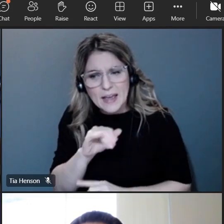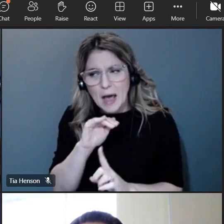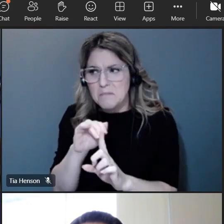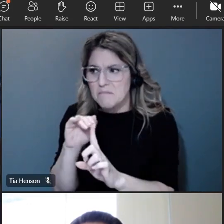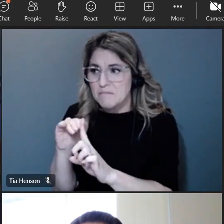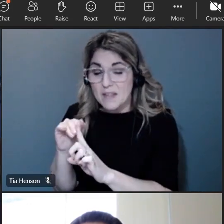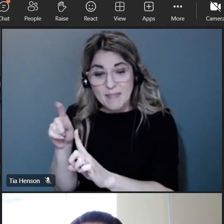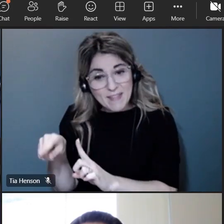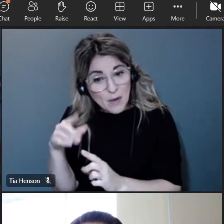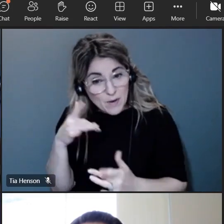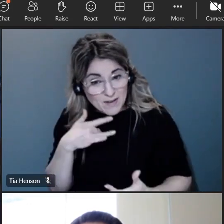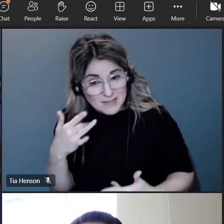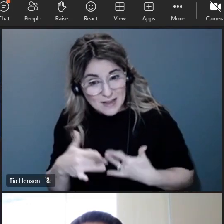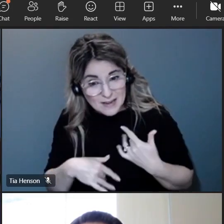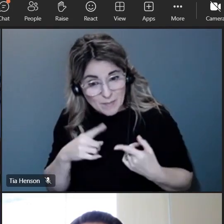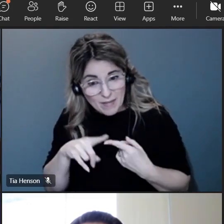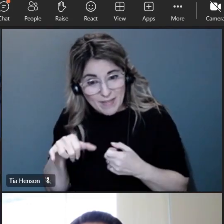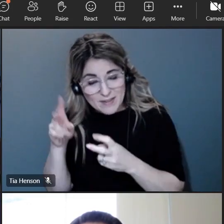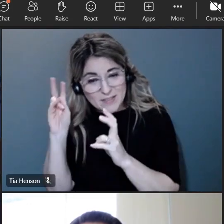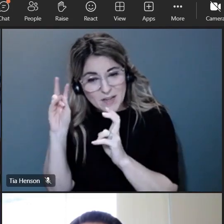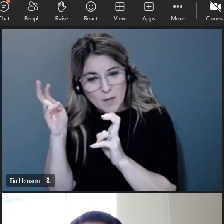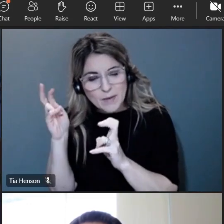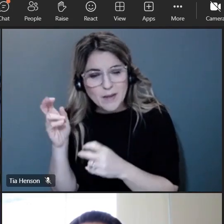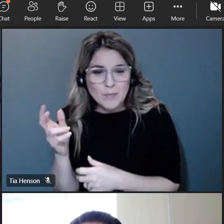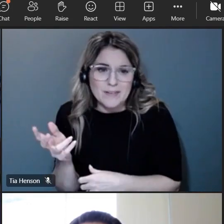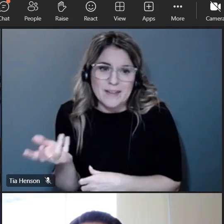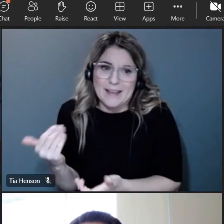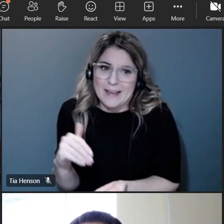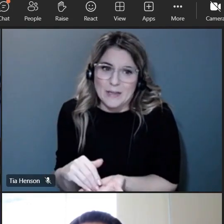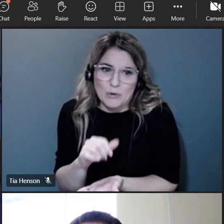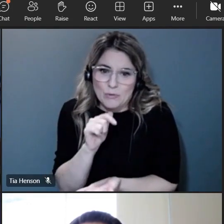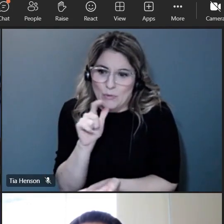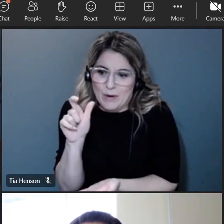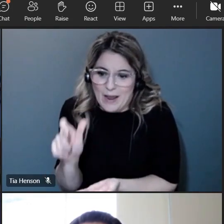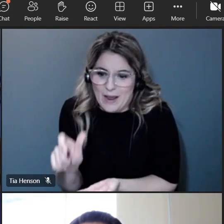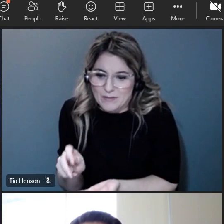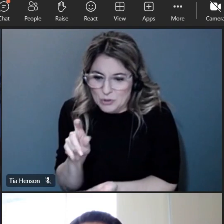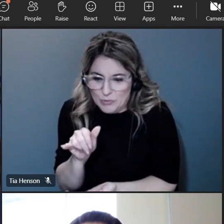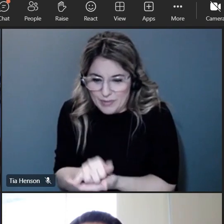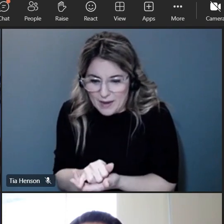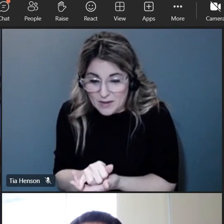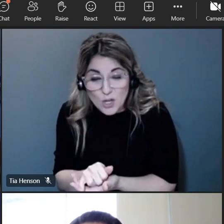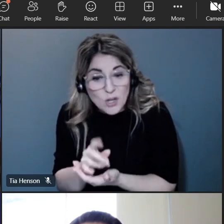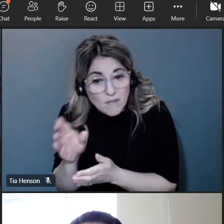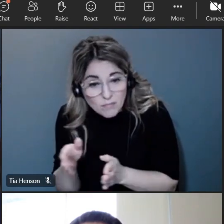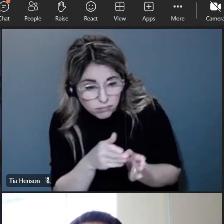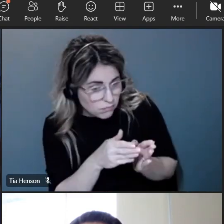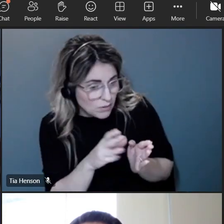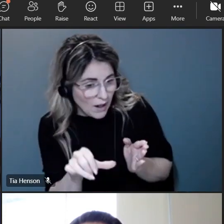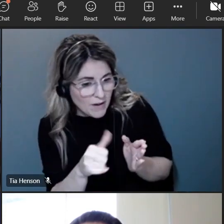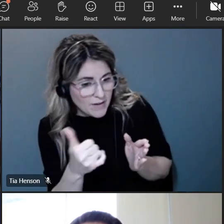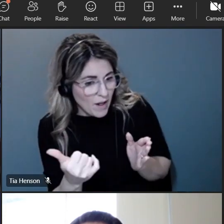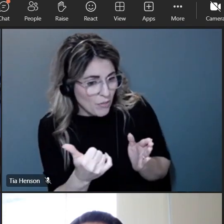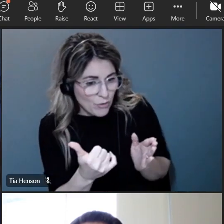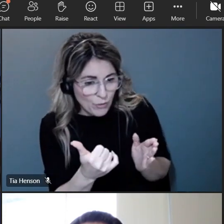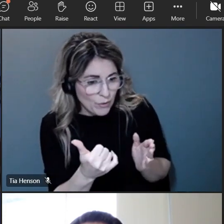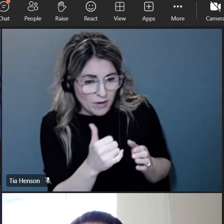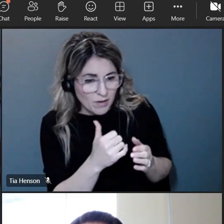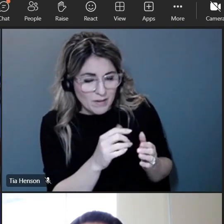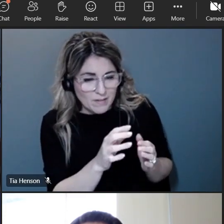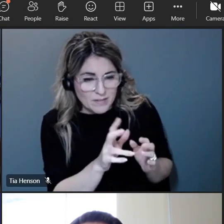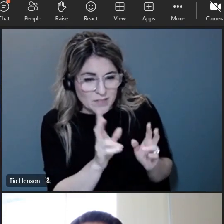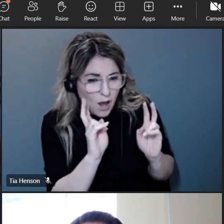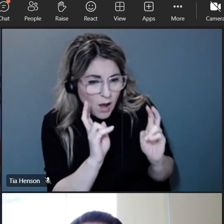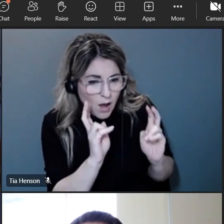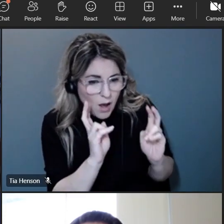that topic but again it's not something that you have to do if there's something else that's more pressing or more interesting that the group has and then that should